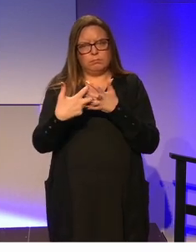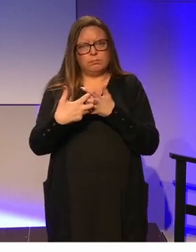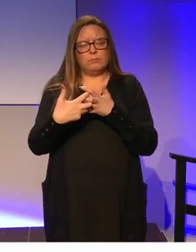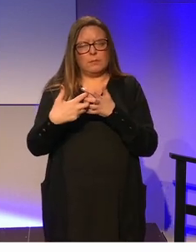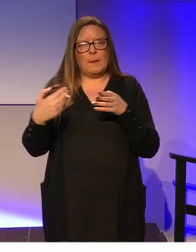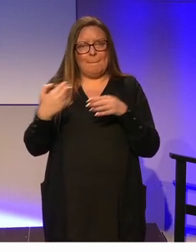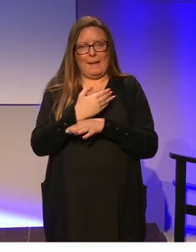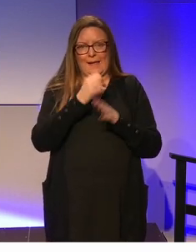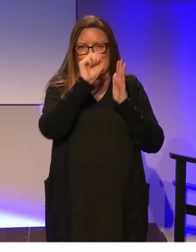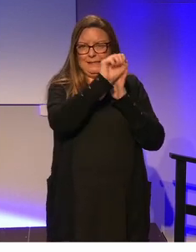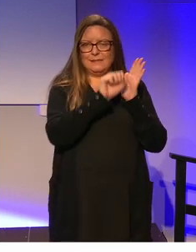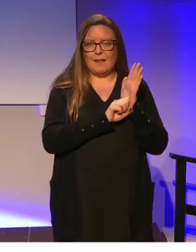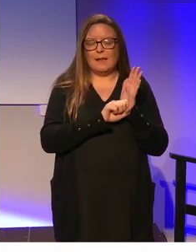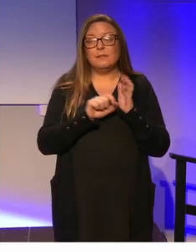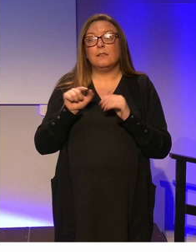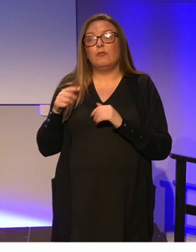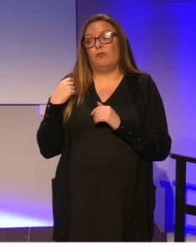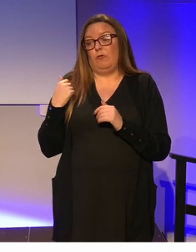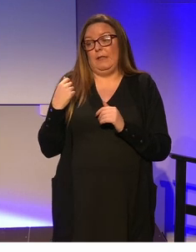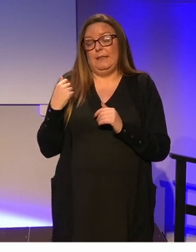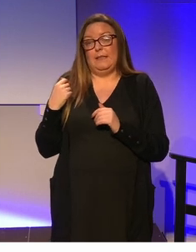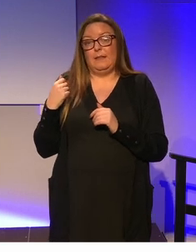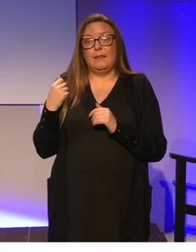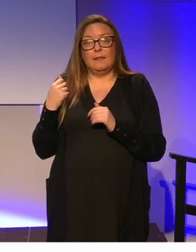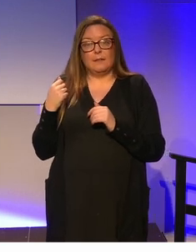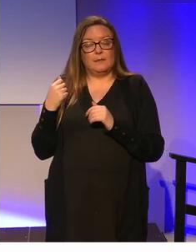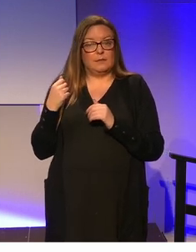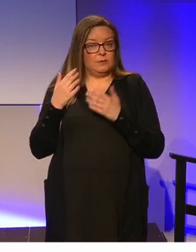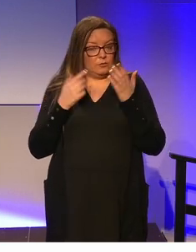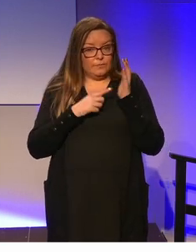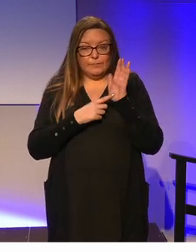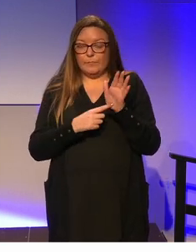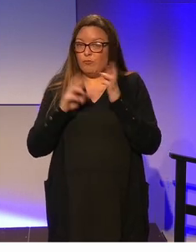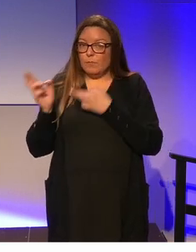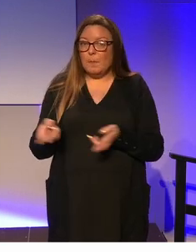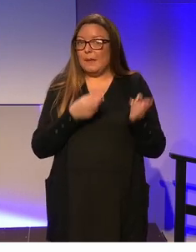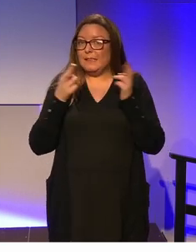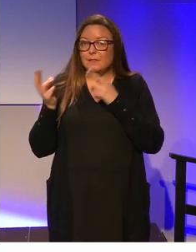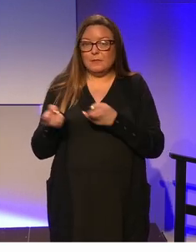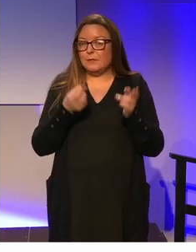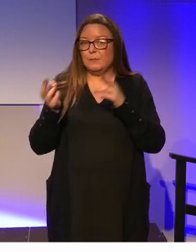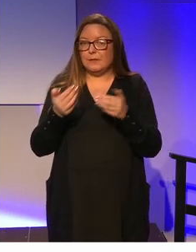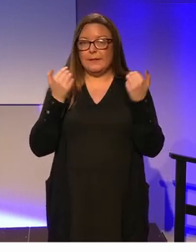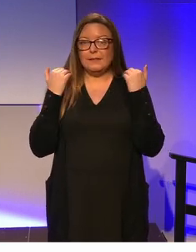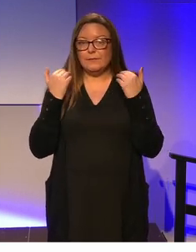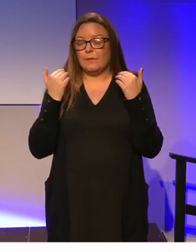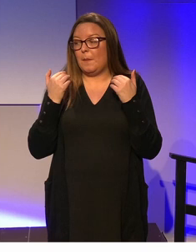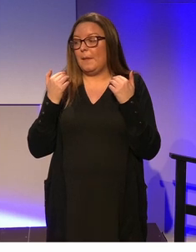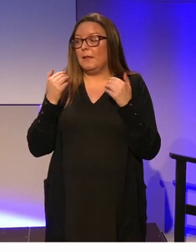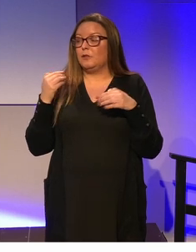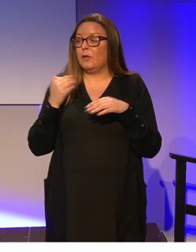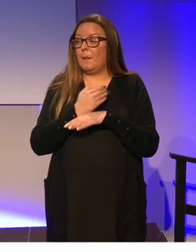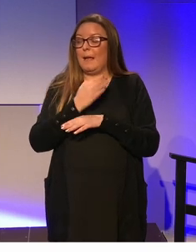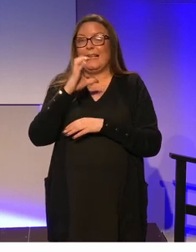the state and this recently has been again reiterated by the in the case of